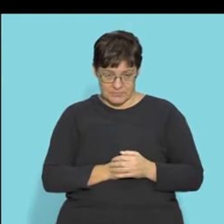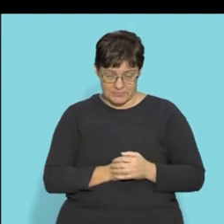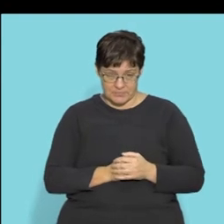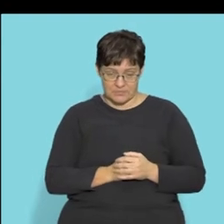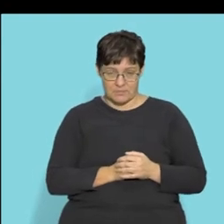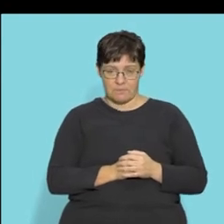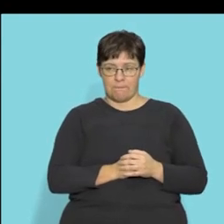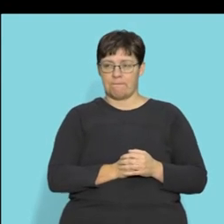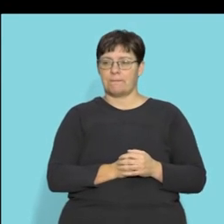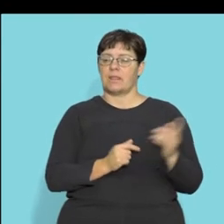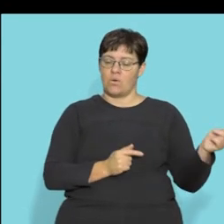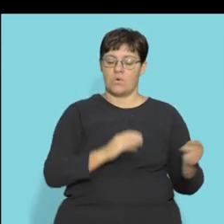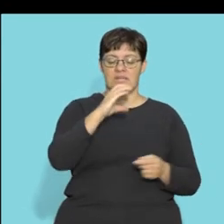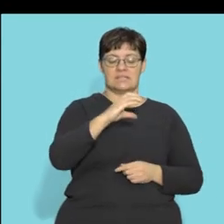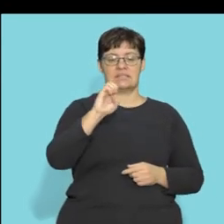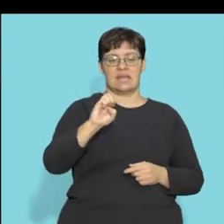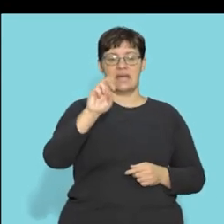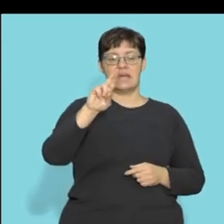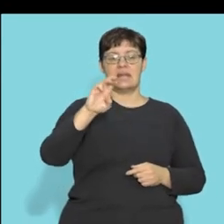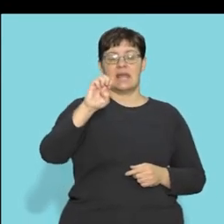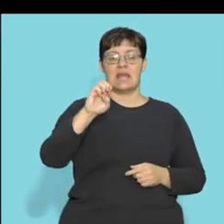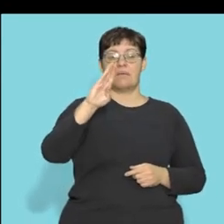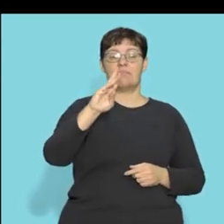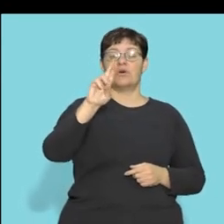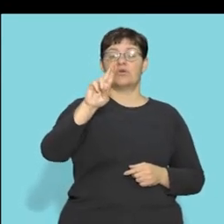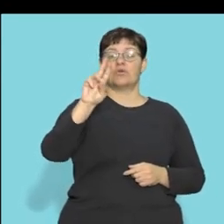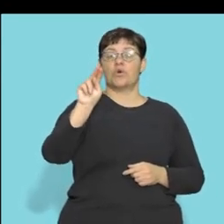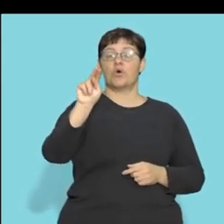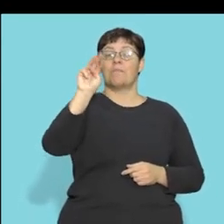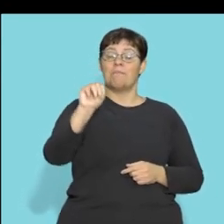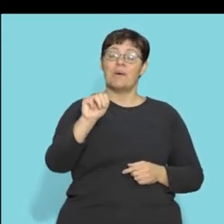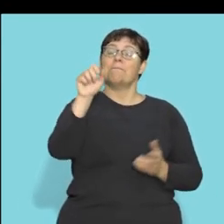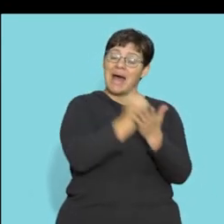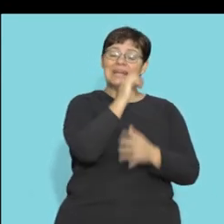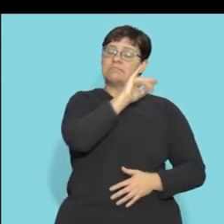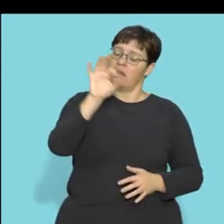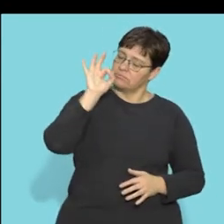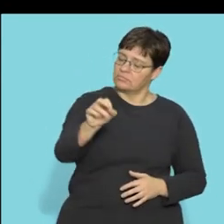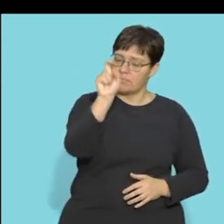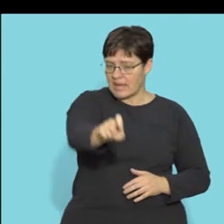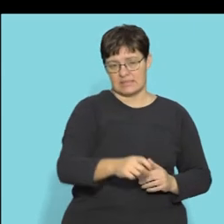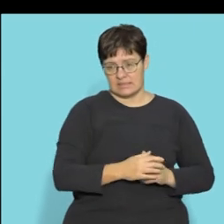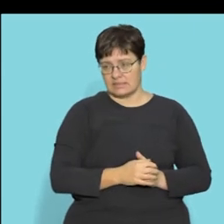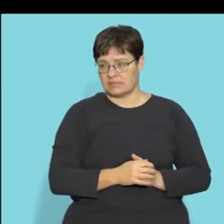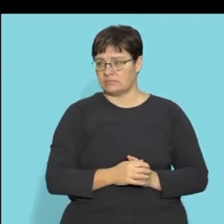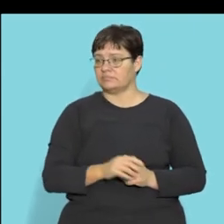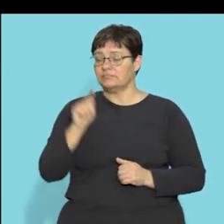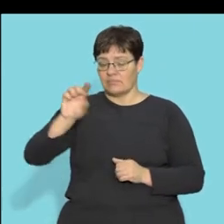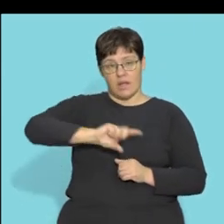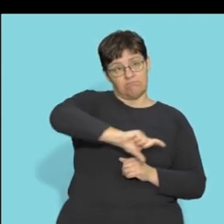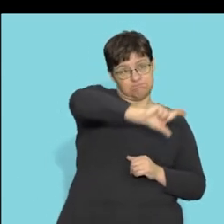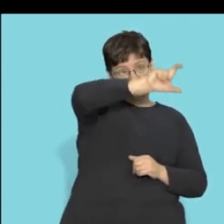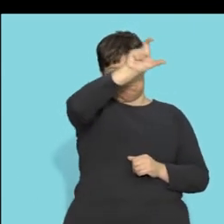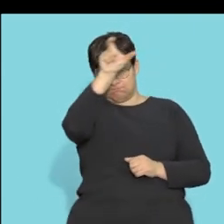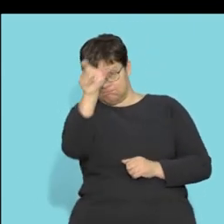cerebrospinal fluid let's move on the cerebrum like i said spelling spelling look at the